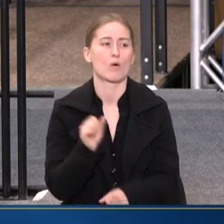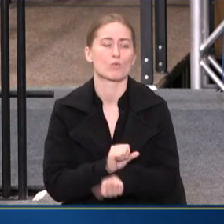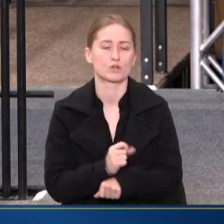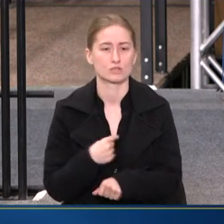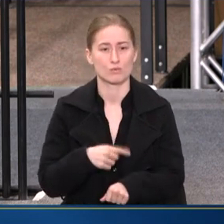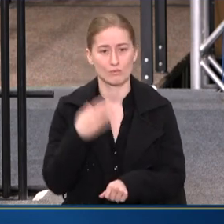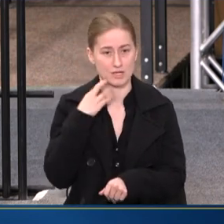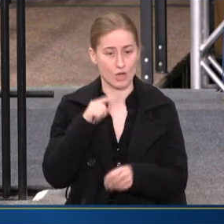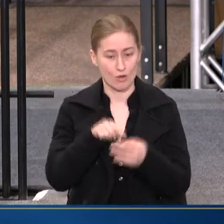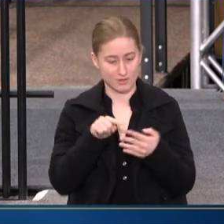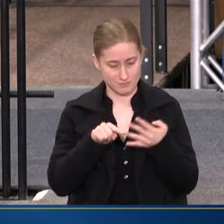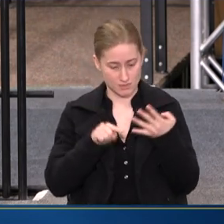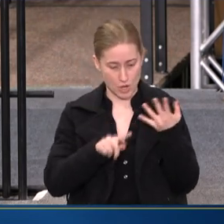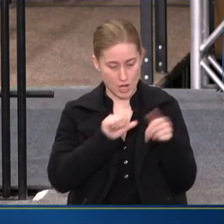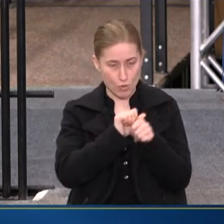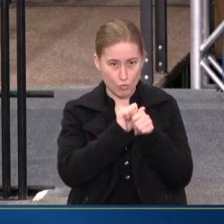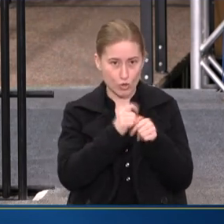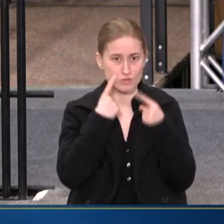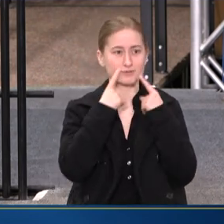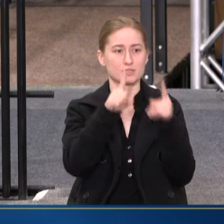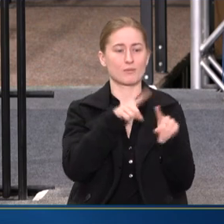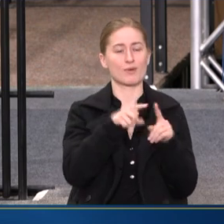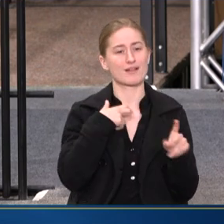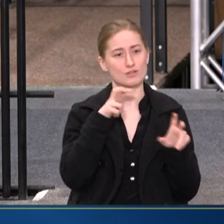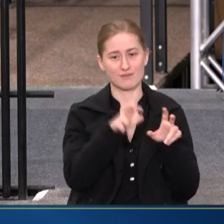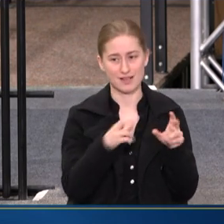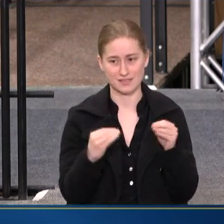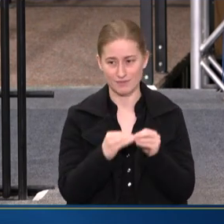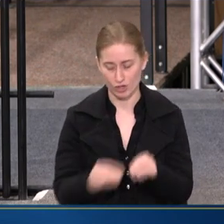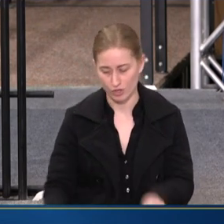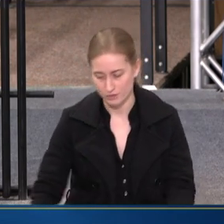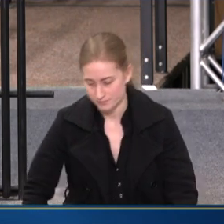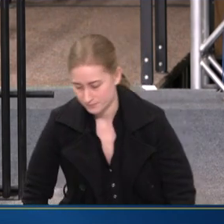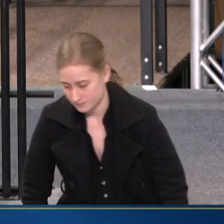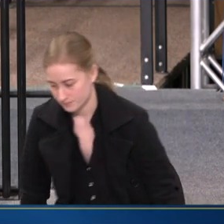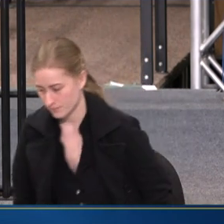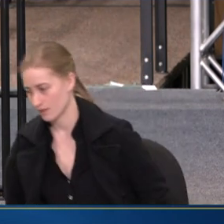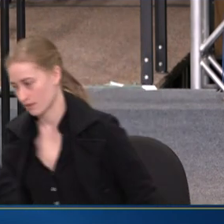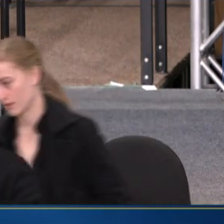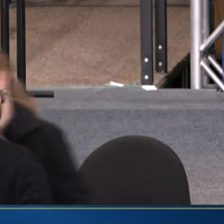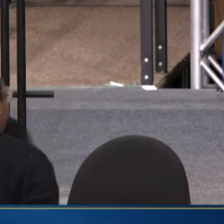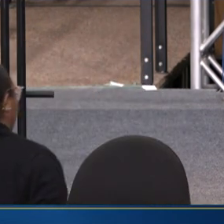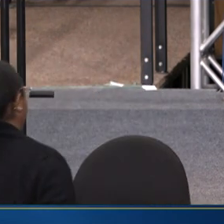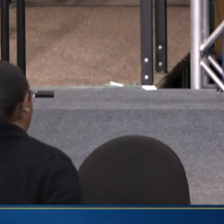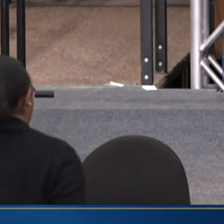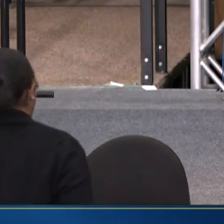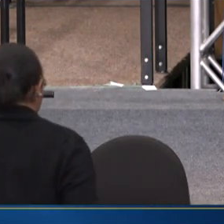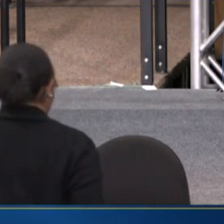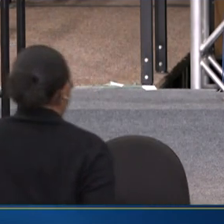know these things work. We just have to invest them in further. I think that's exactly right. I know, right?